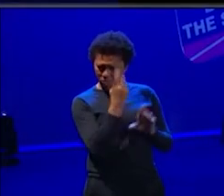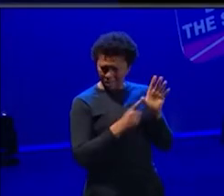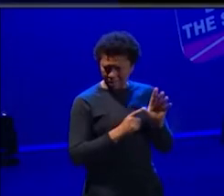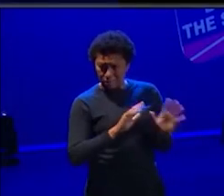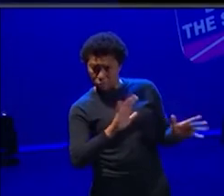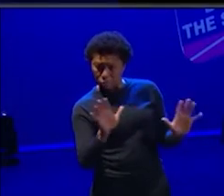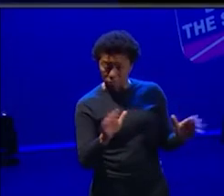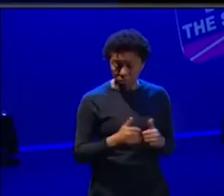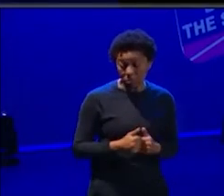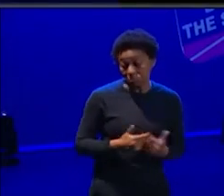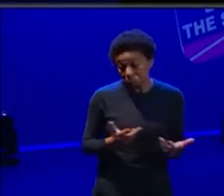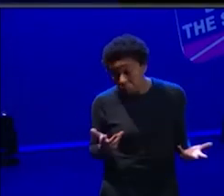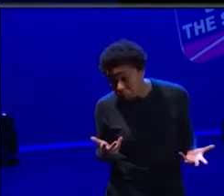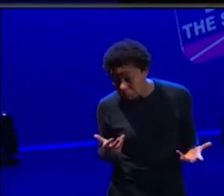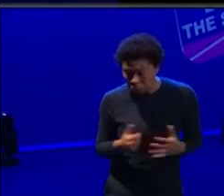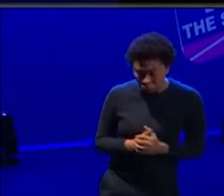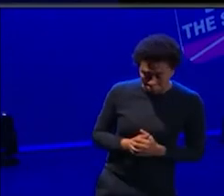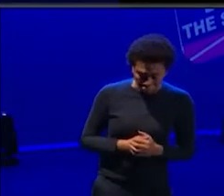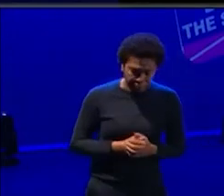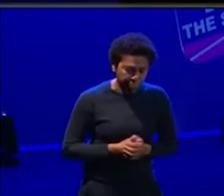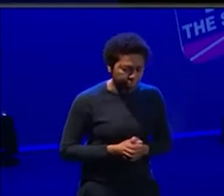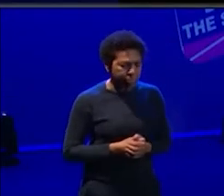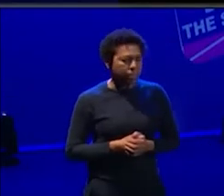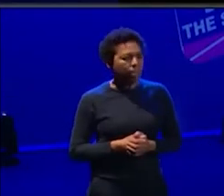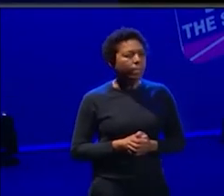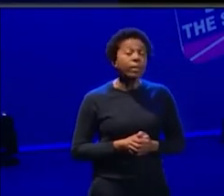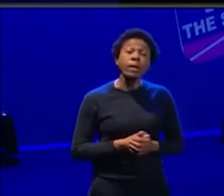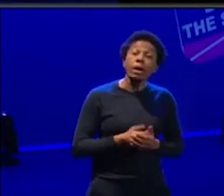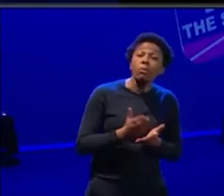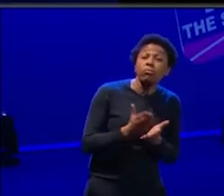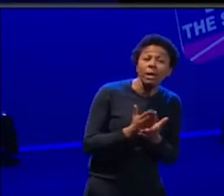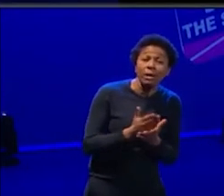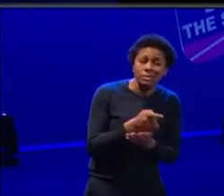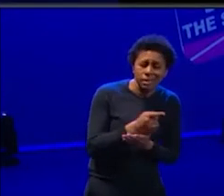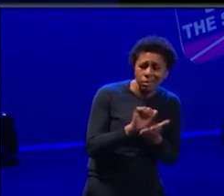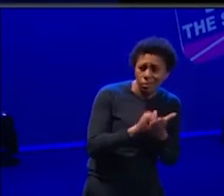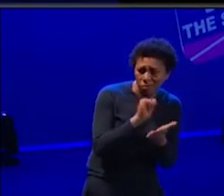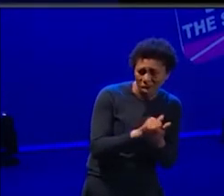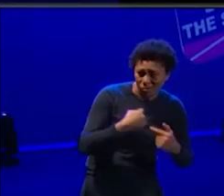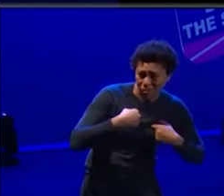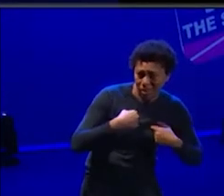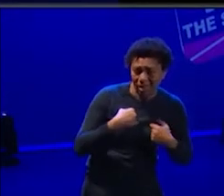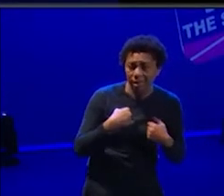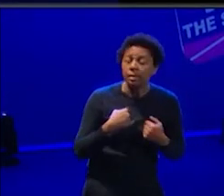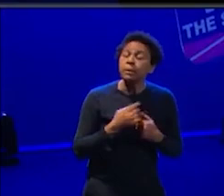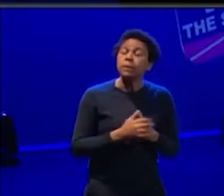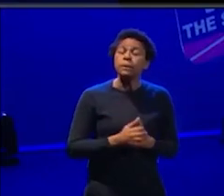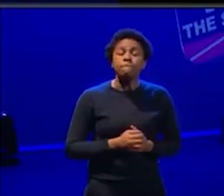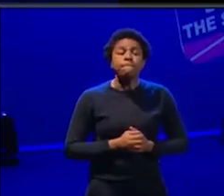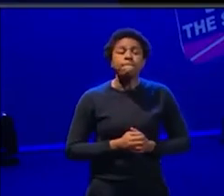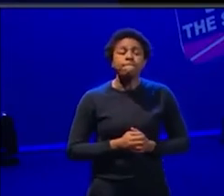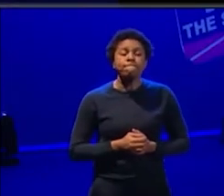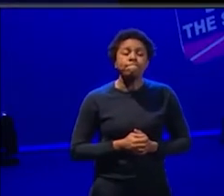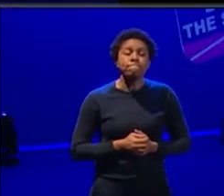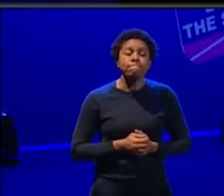um, at as an institution? Um, and actually is that the right step for me? And, um,